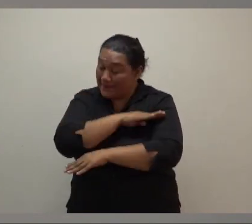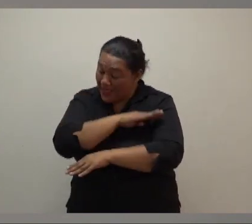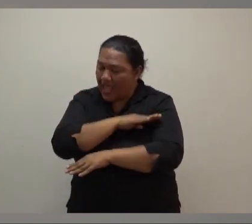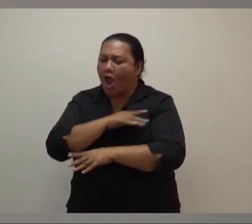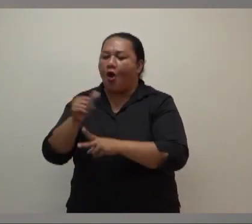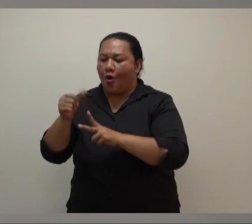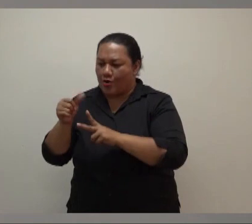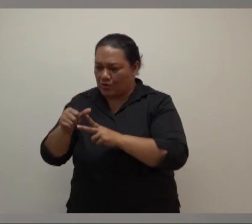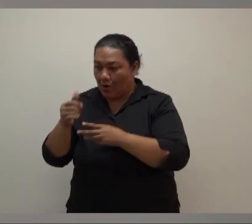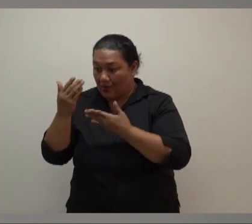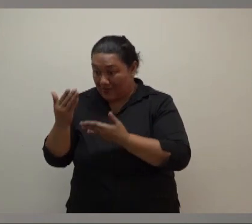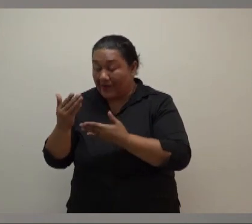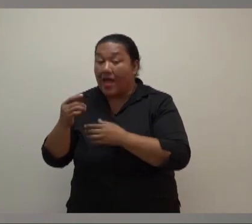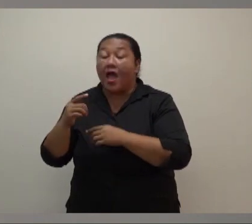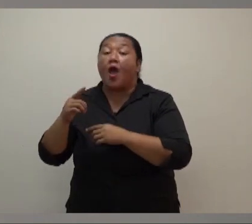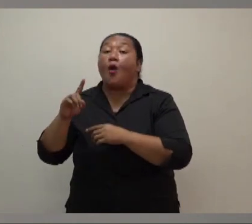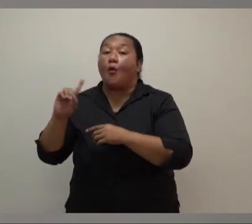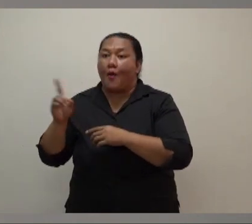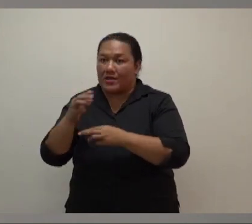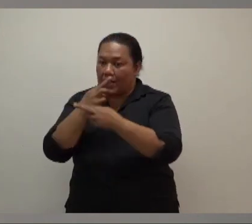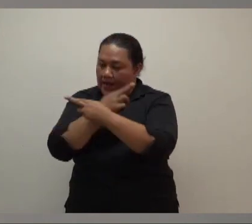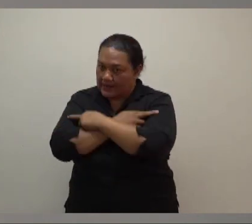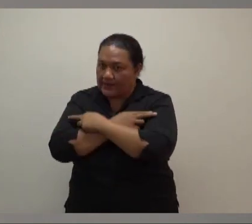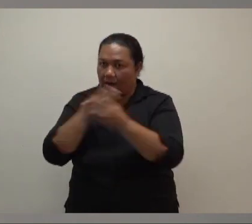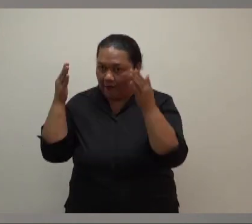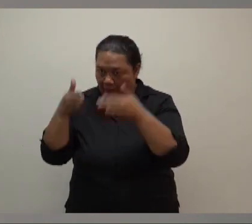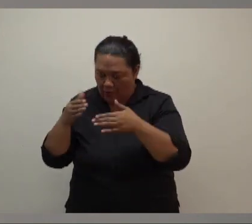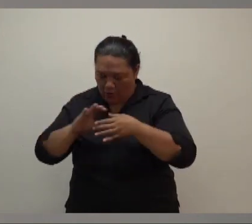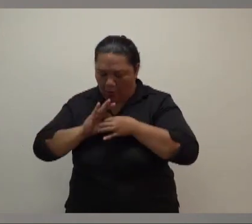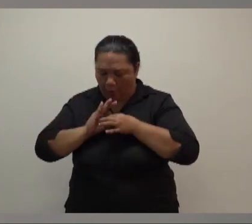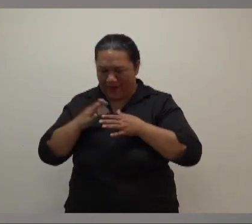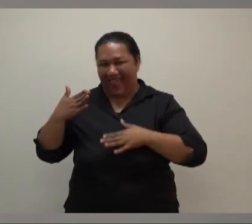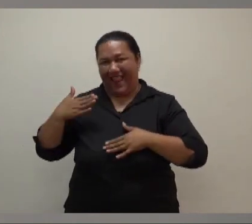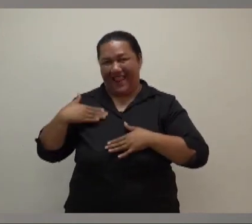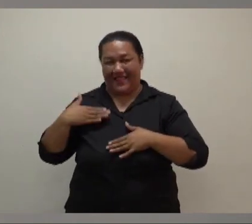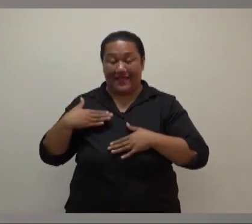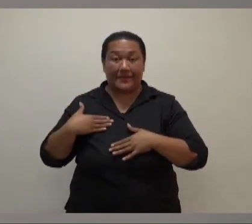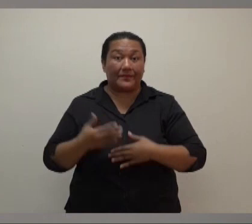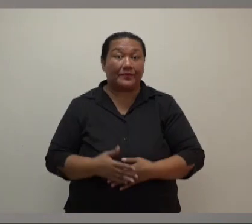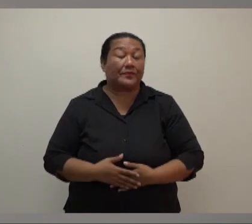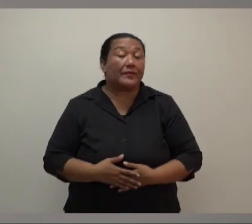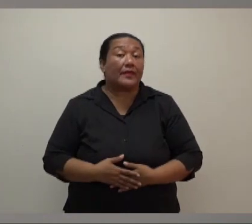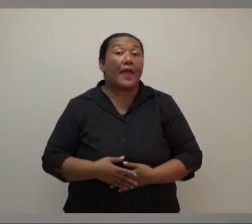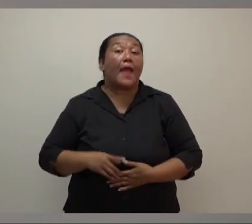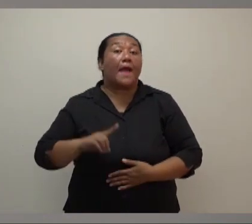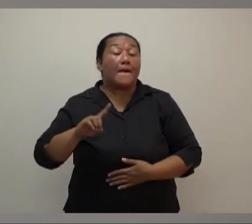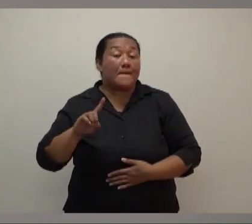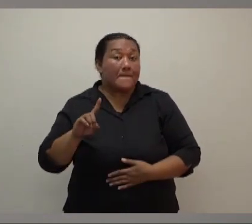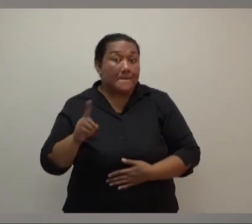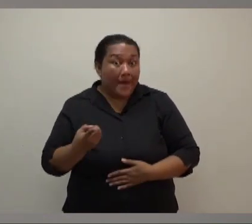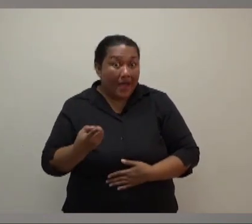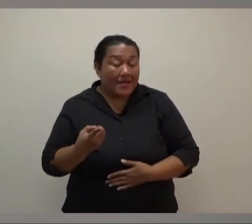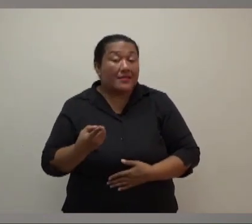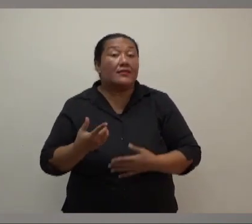I would ask we keep ourselves focused on the day's pressing business. Our economic recovery, ladies and gentlemen, which began in